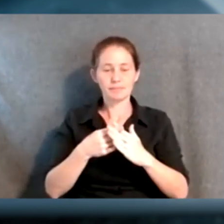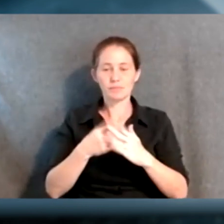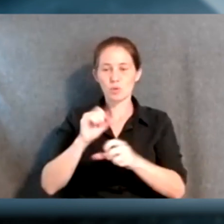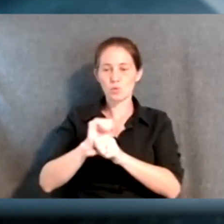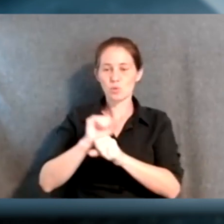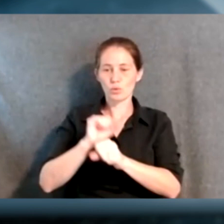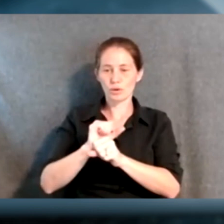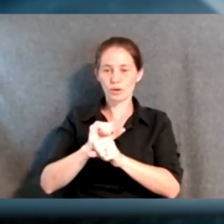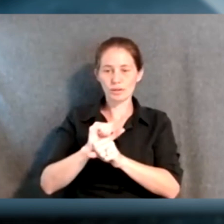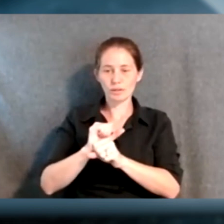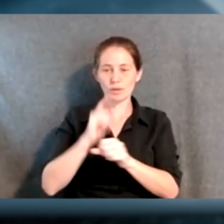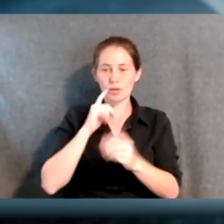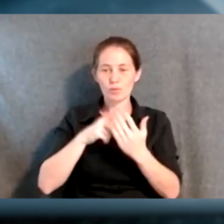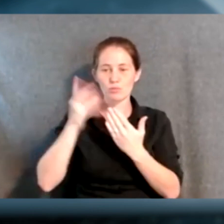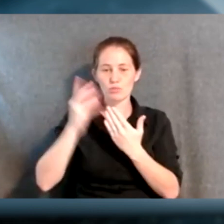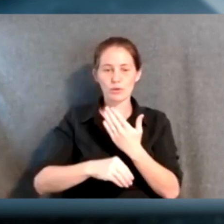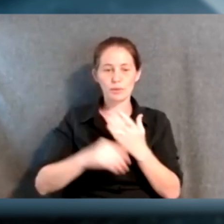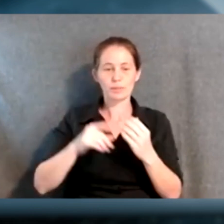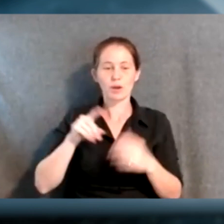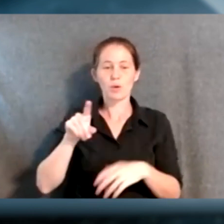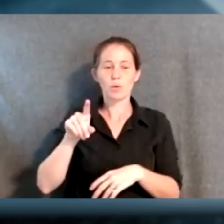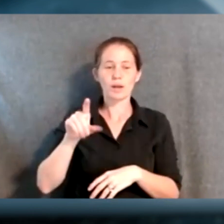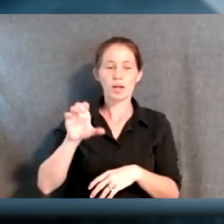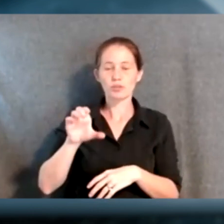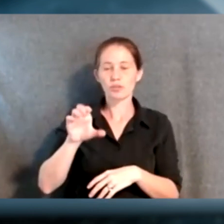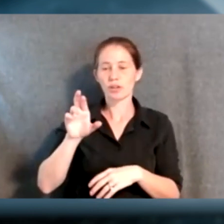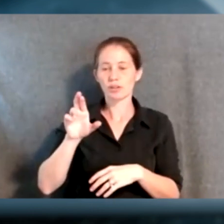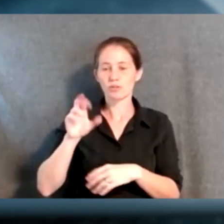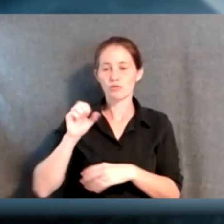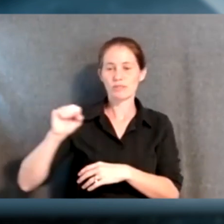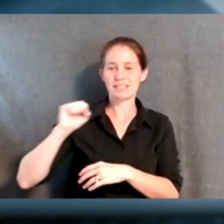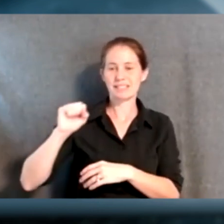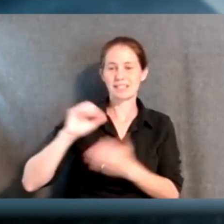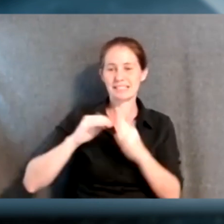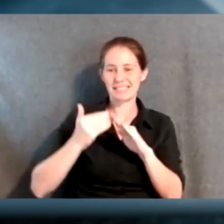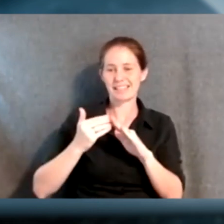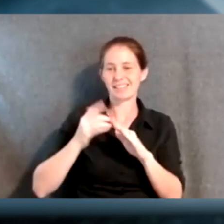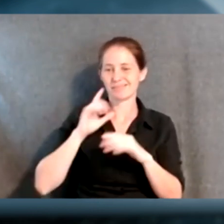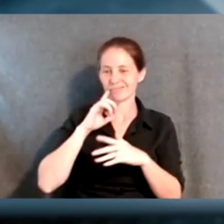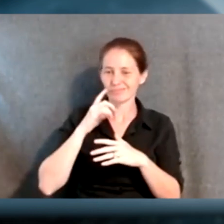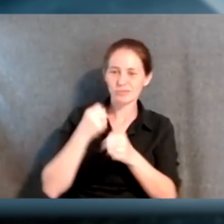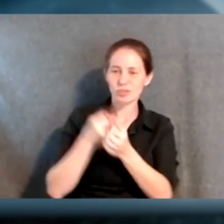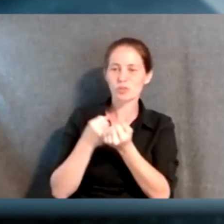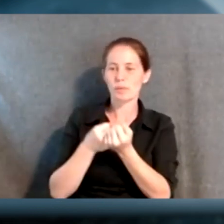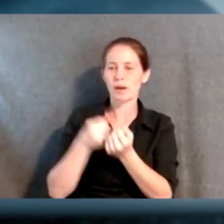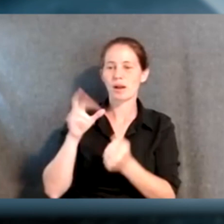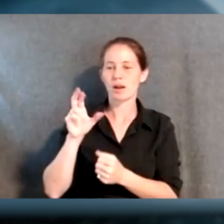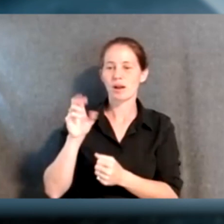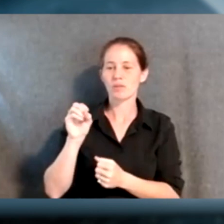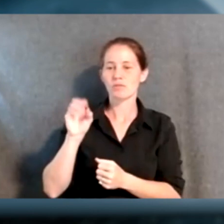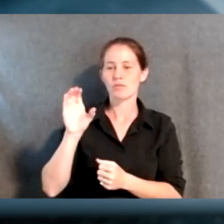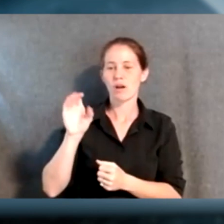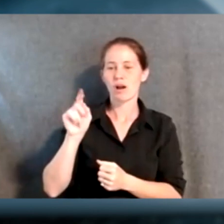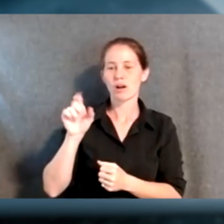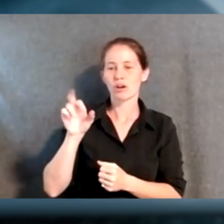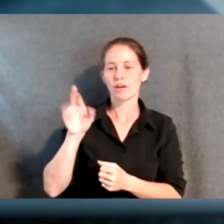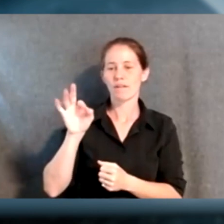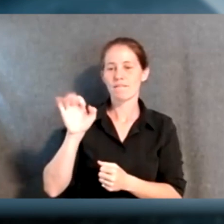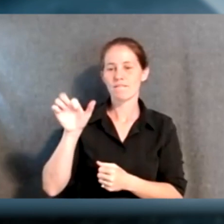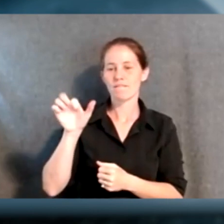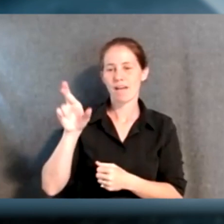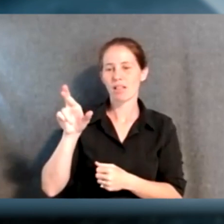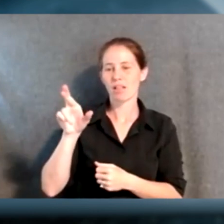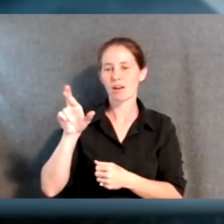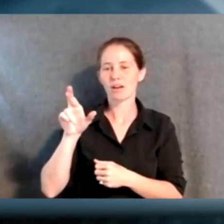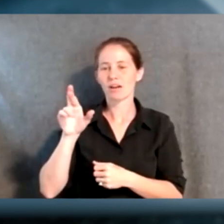a program called 100 Resilient Cities, which was powered by the Rockefeller Foundation. And this is what brought me